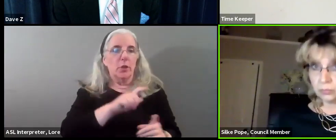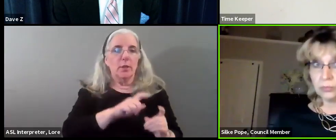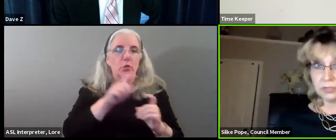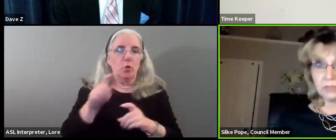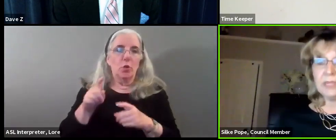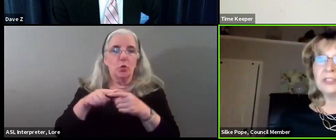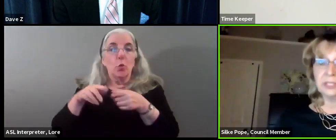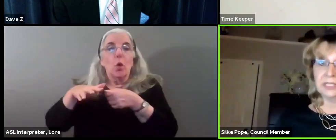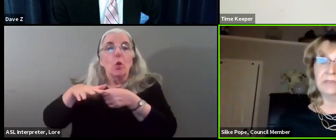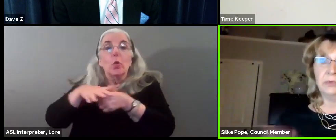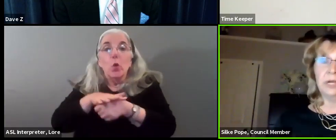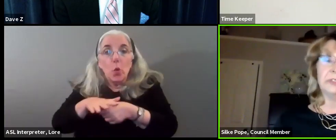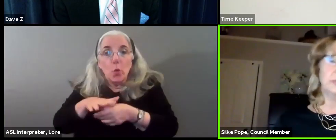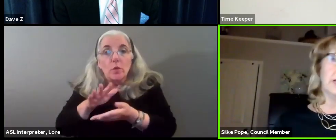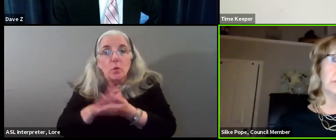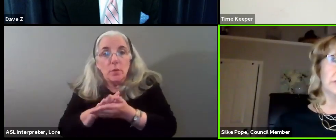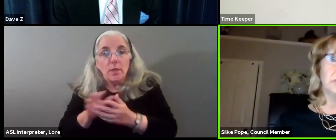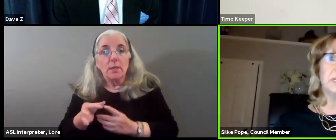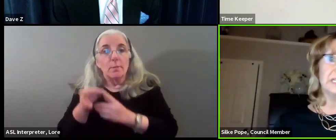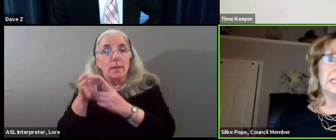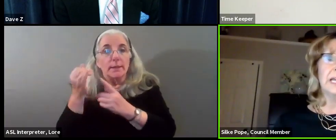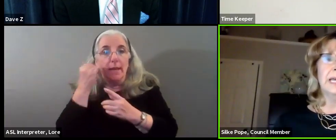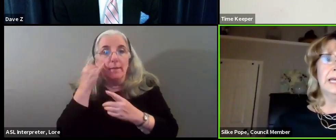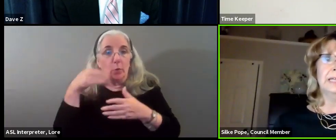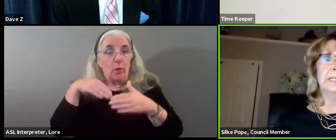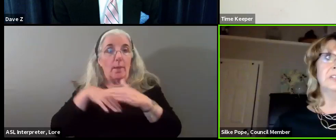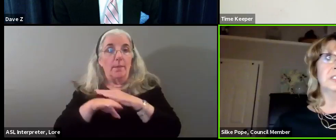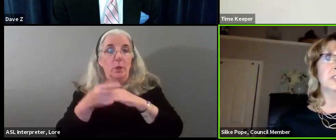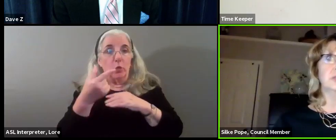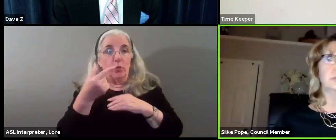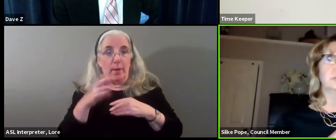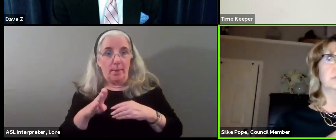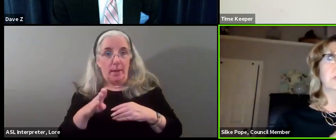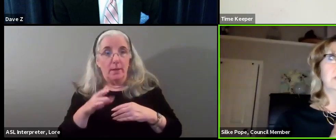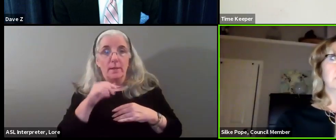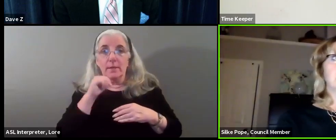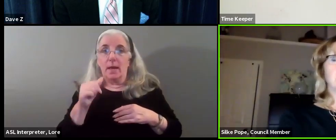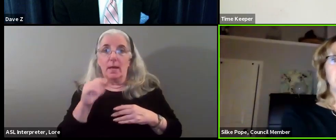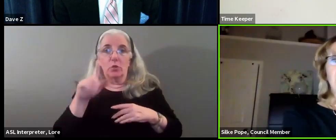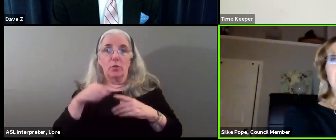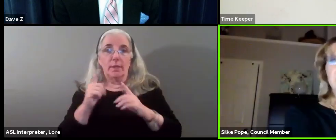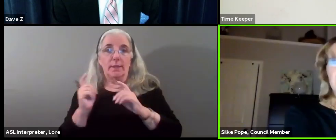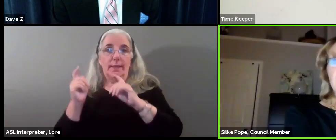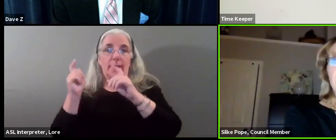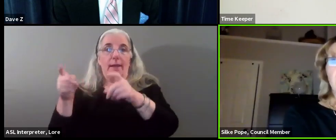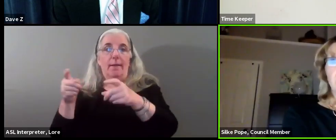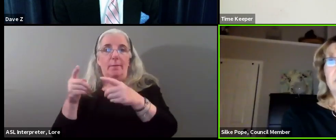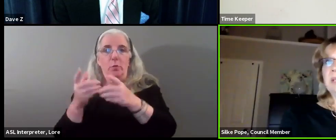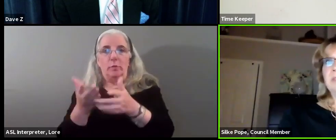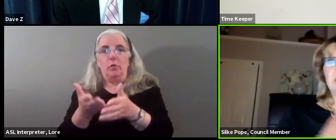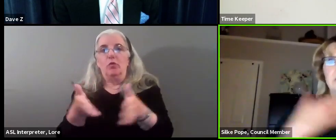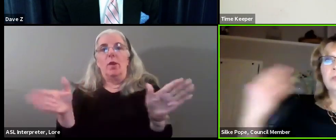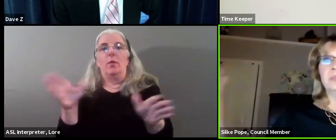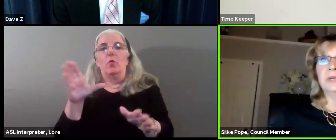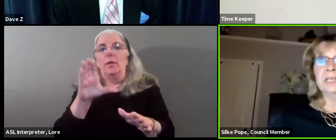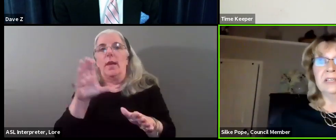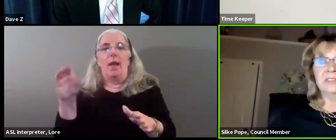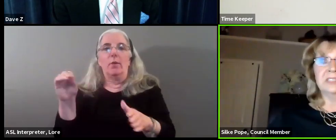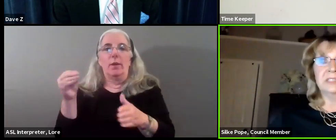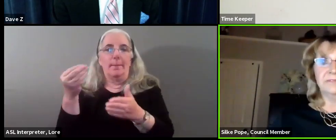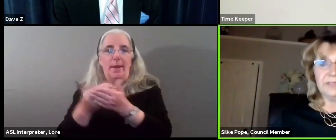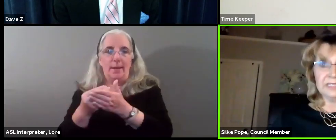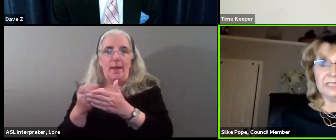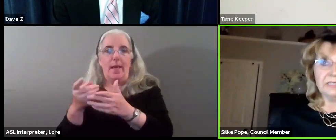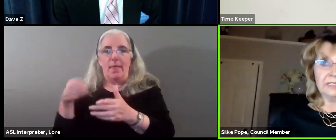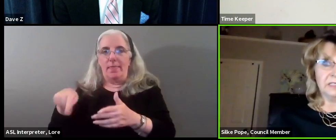local schools, especially if you come into our community and not just to, to the county. And then they use the money